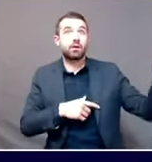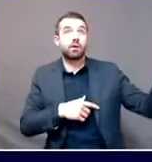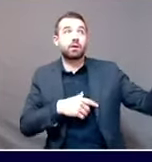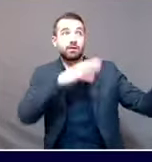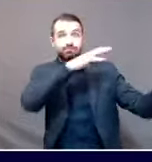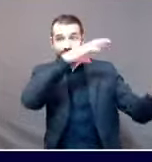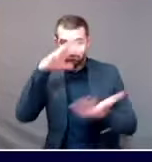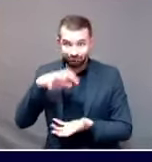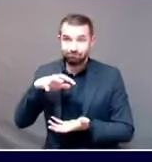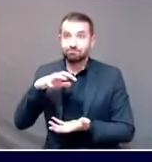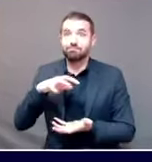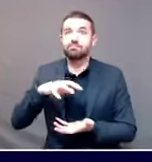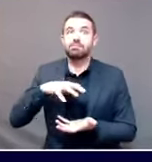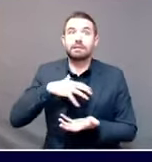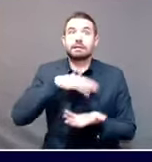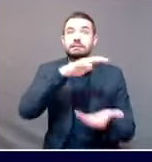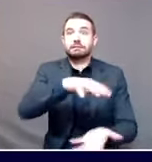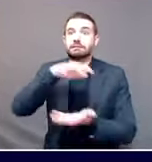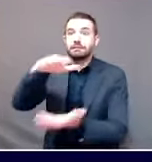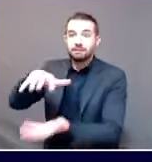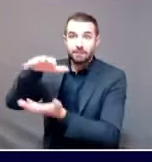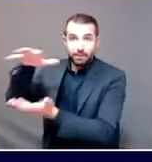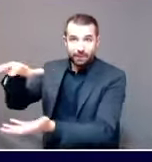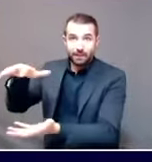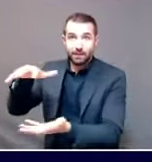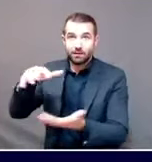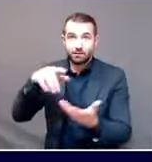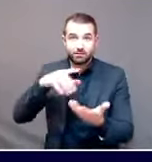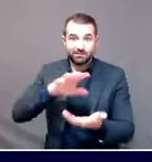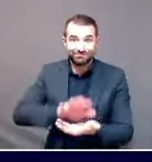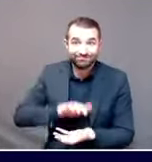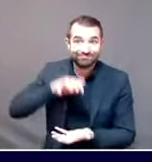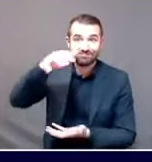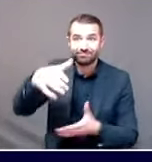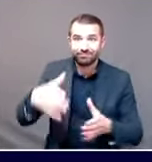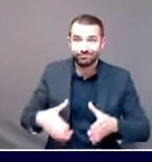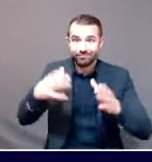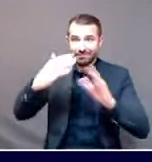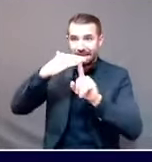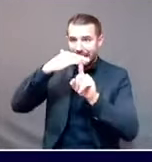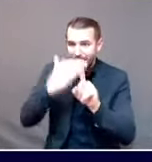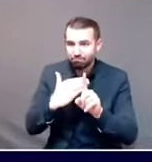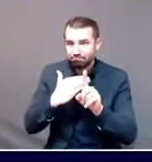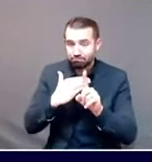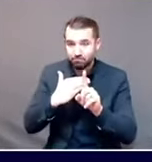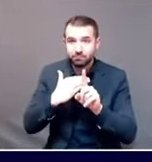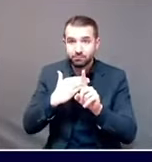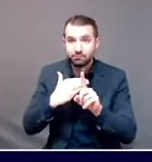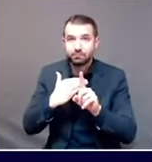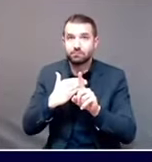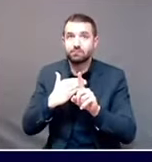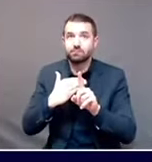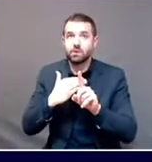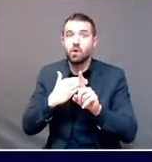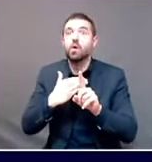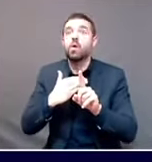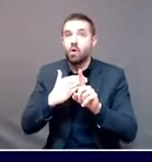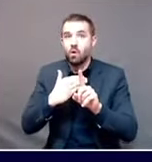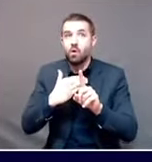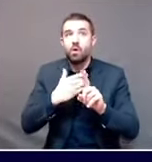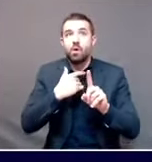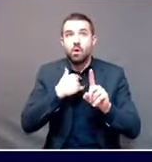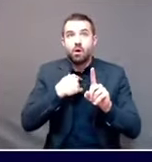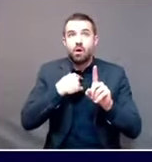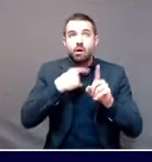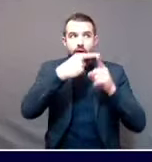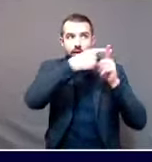that the moment a vaccine is boxed up and starts its journey to Maine, we can keep track of it. We have eyes on it. We know when it's arriving.